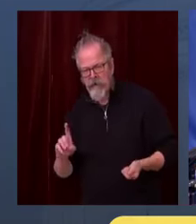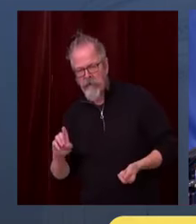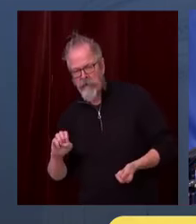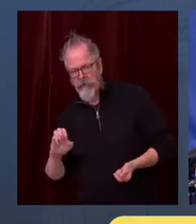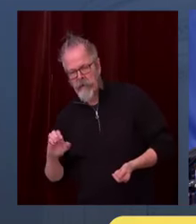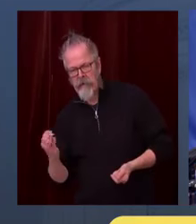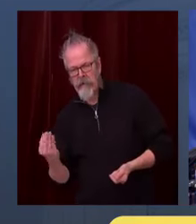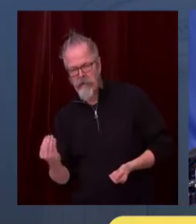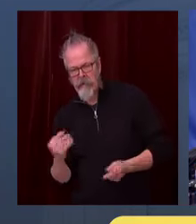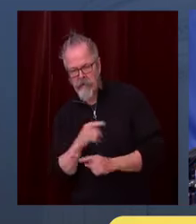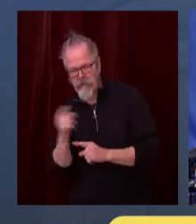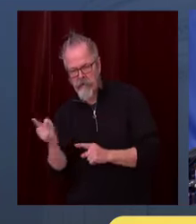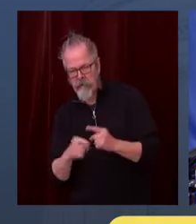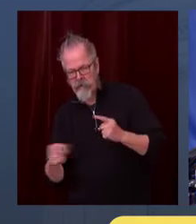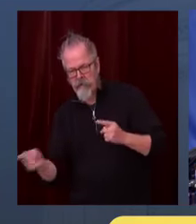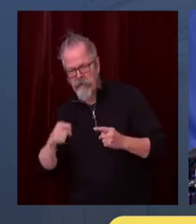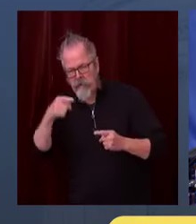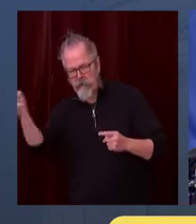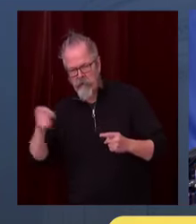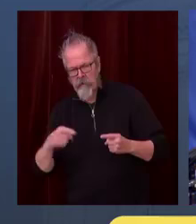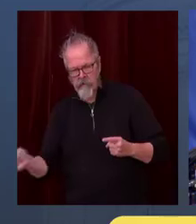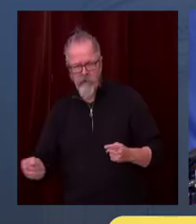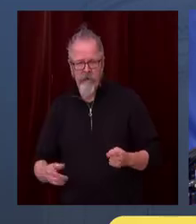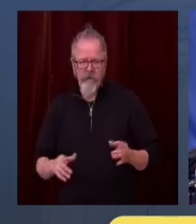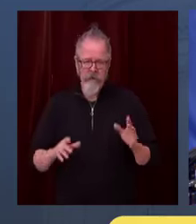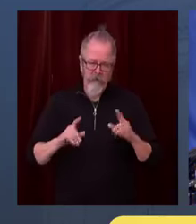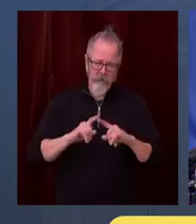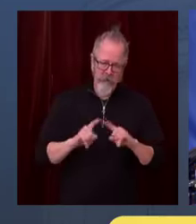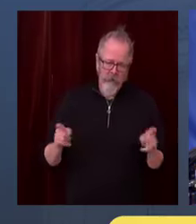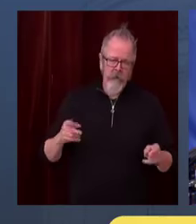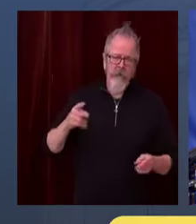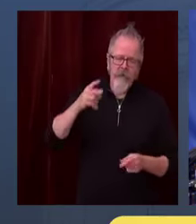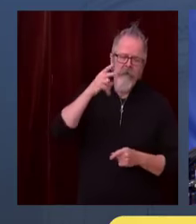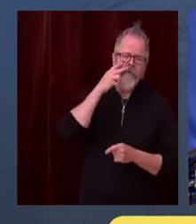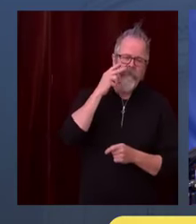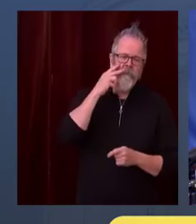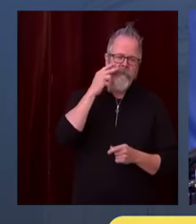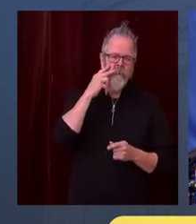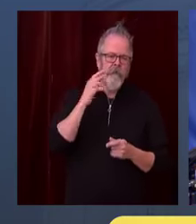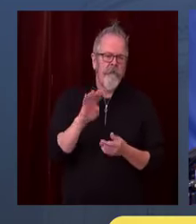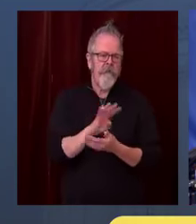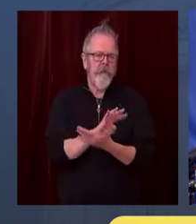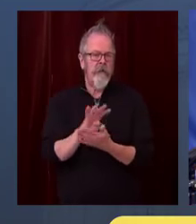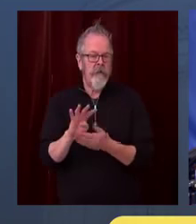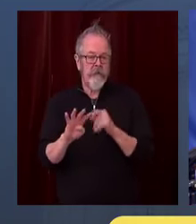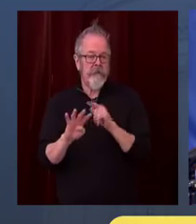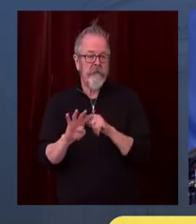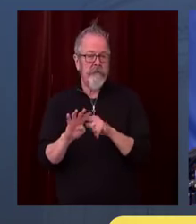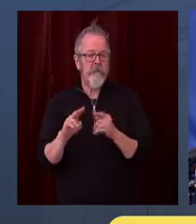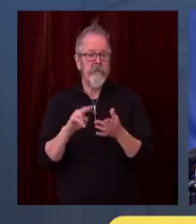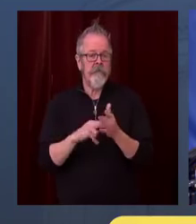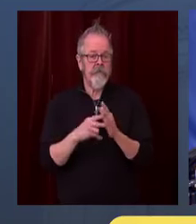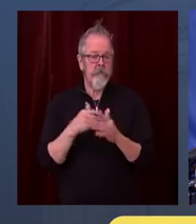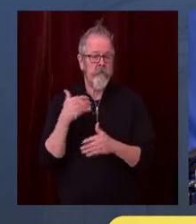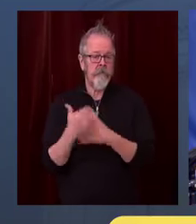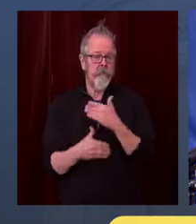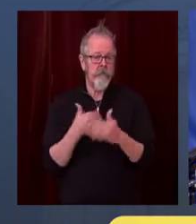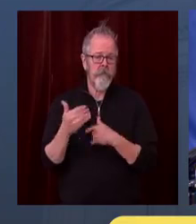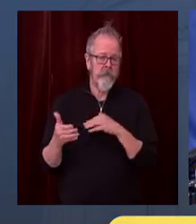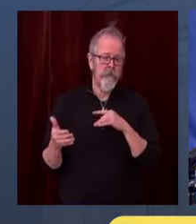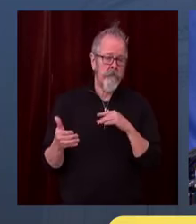weeks is about the minimal length of time where we would have a reasonable way of assessing whether this is having an impact or not.